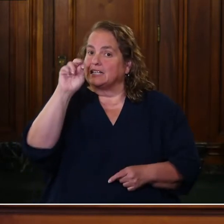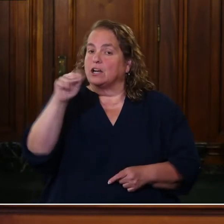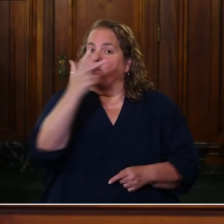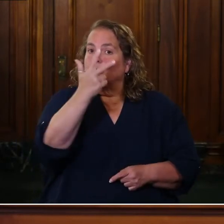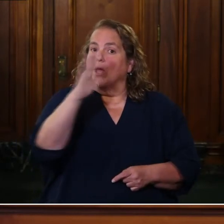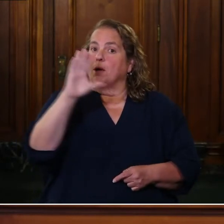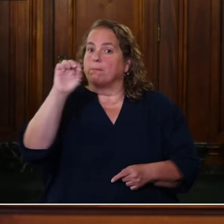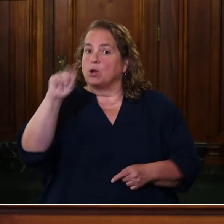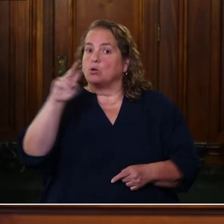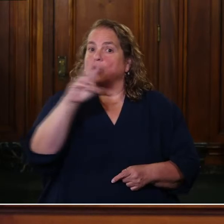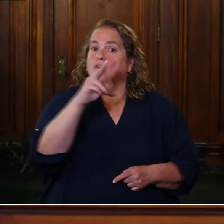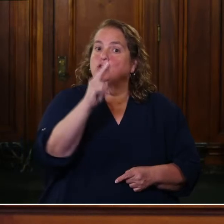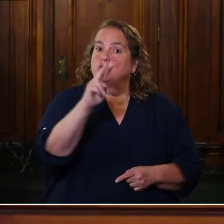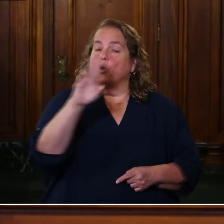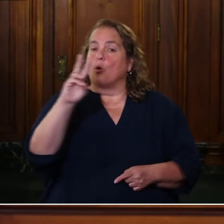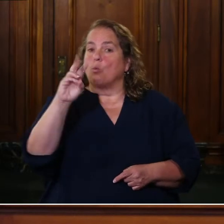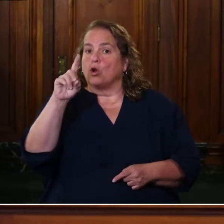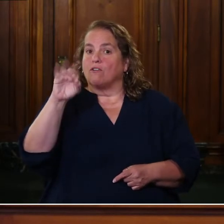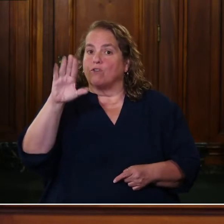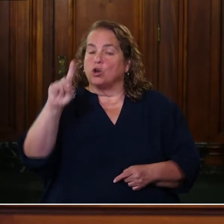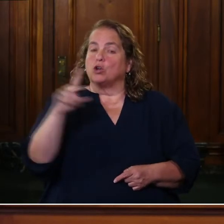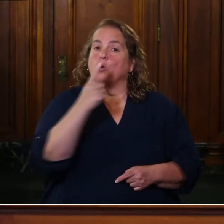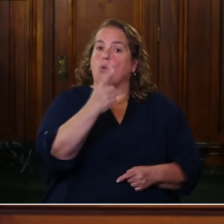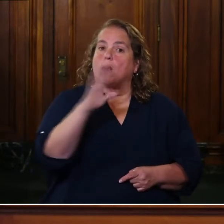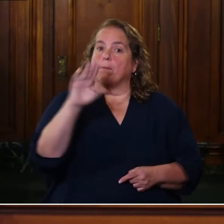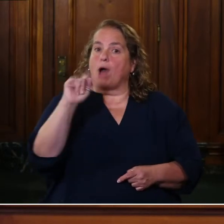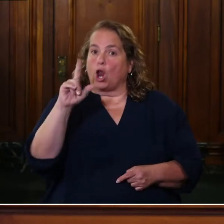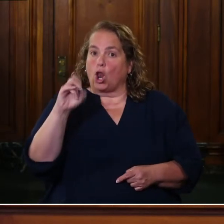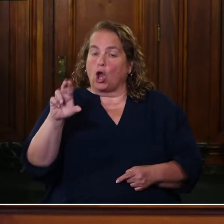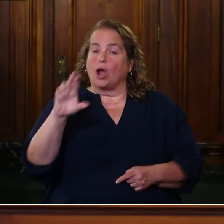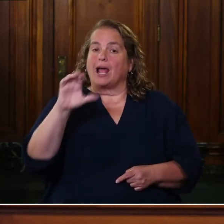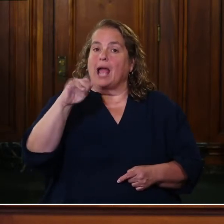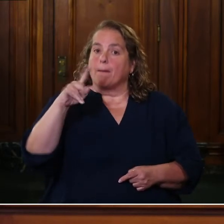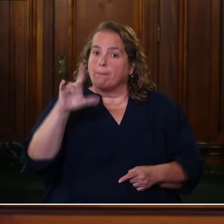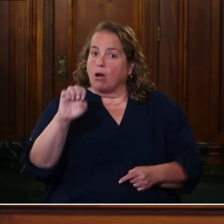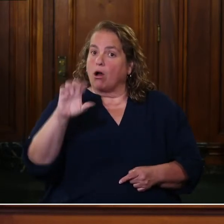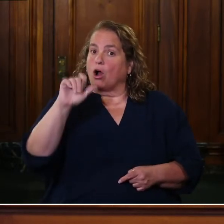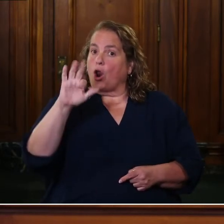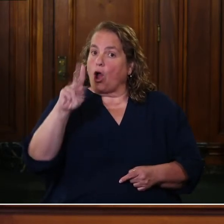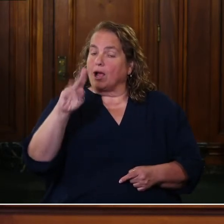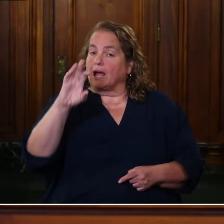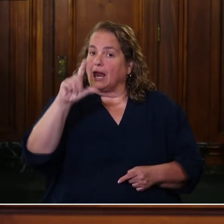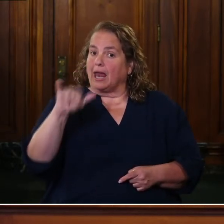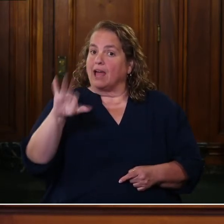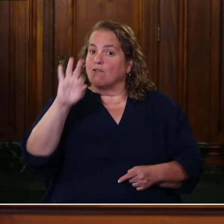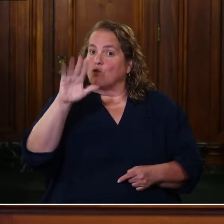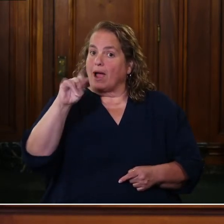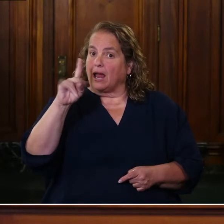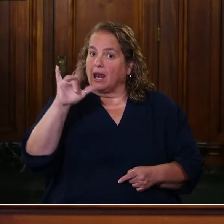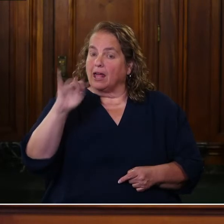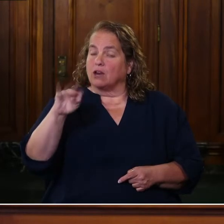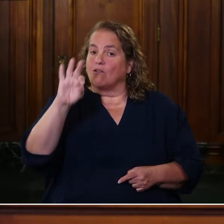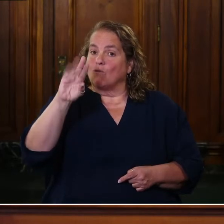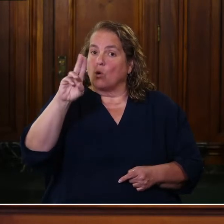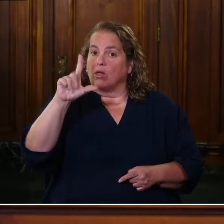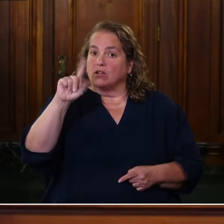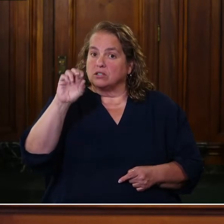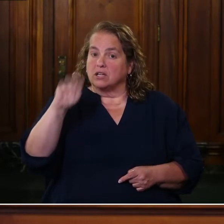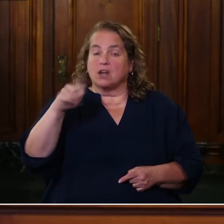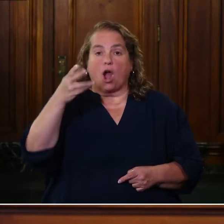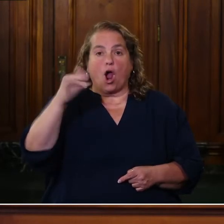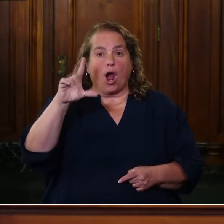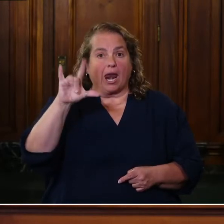Boone, 2 from Woodford, and 1 from Butler, Campbell, Clark, Clay, Franklin, Fulton, Harlan,